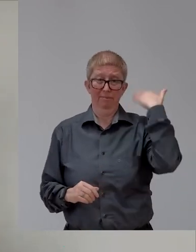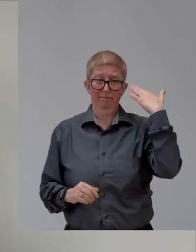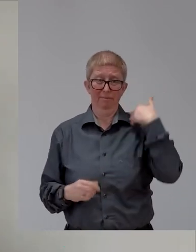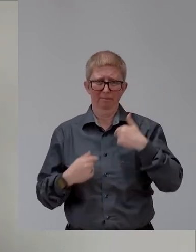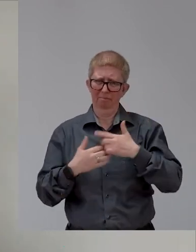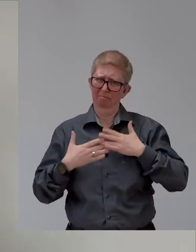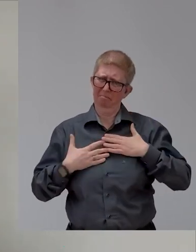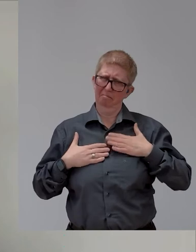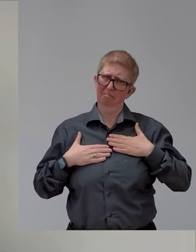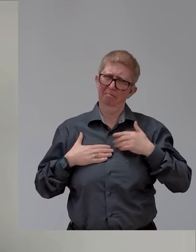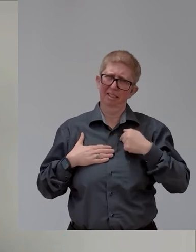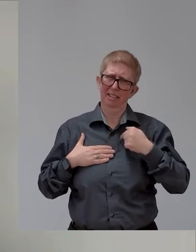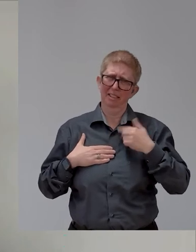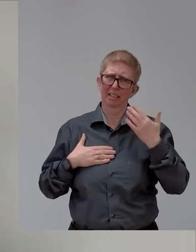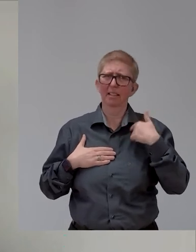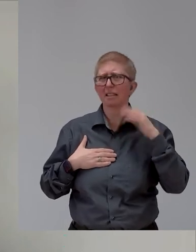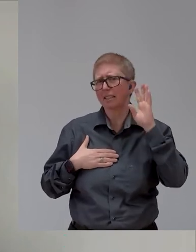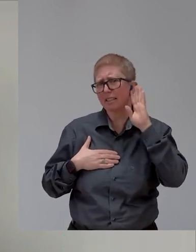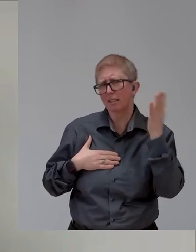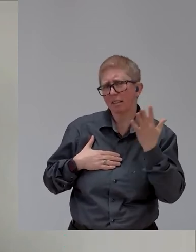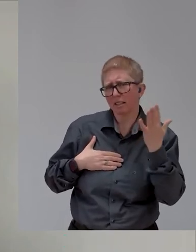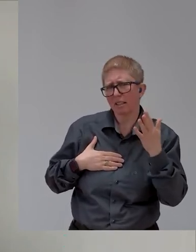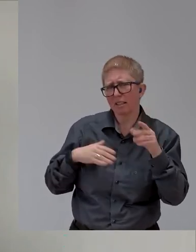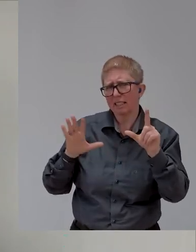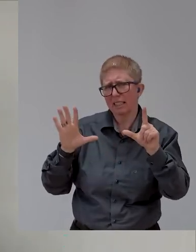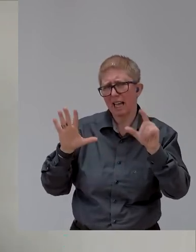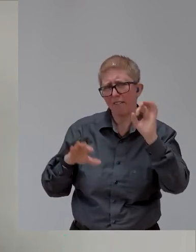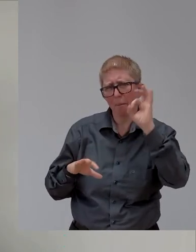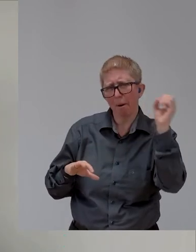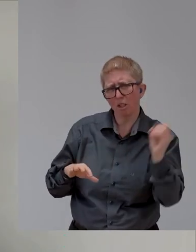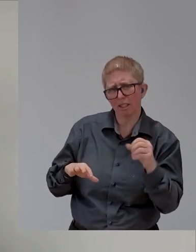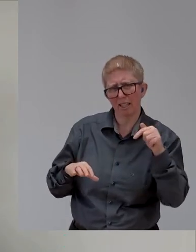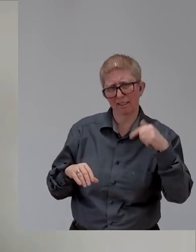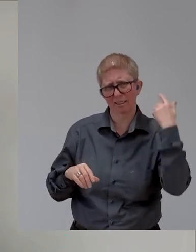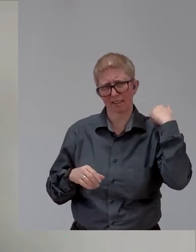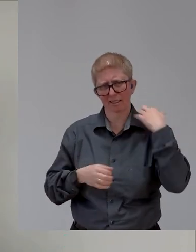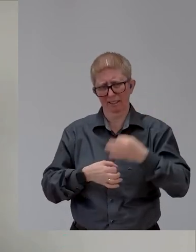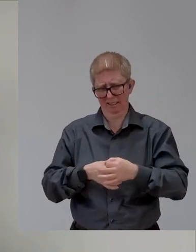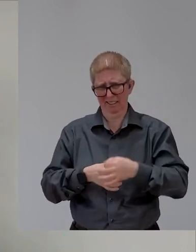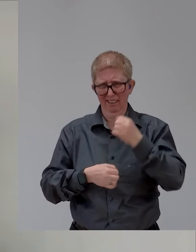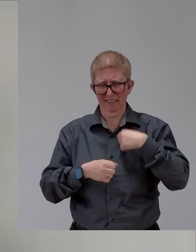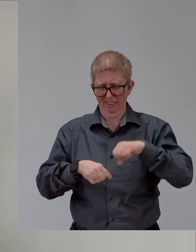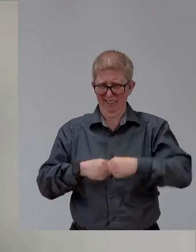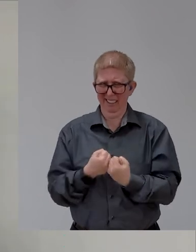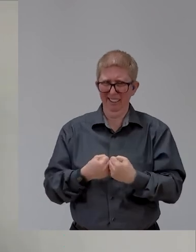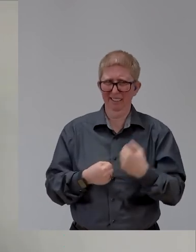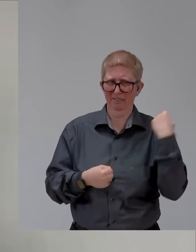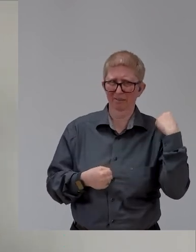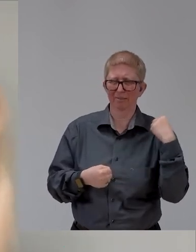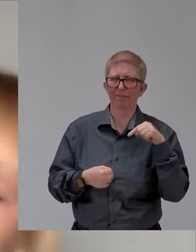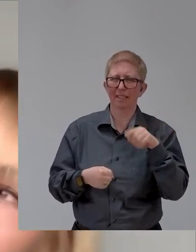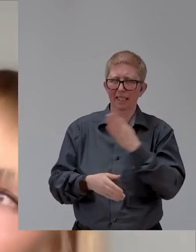of disability, but four out of five of them are hiding it or not. That sounds negative. Four out of five of them aren't owning it publicly.